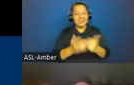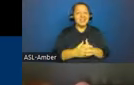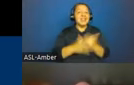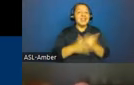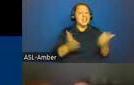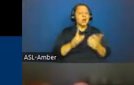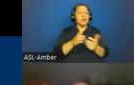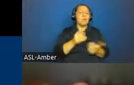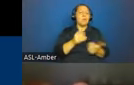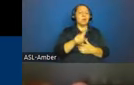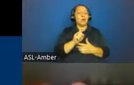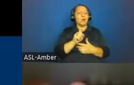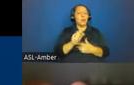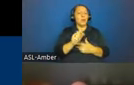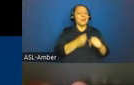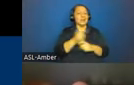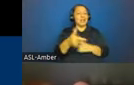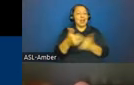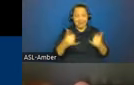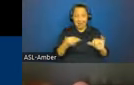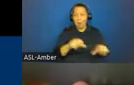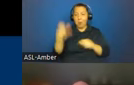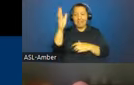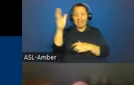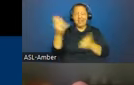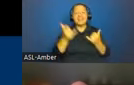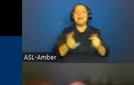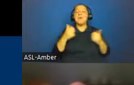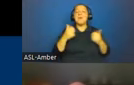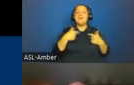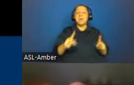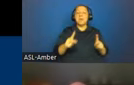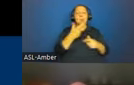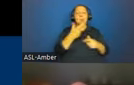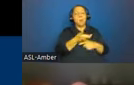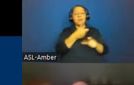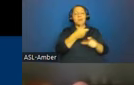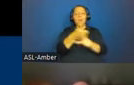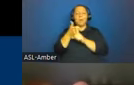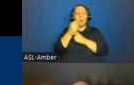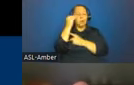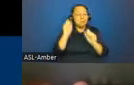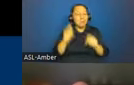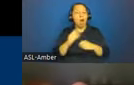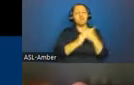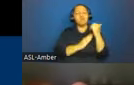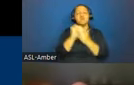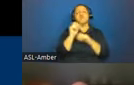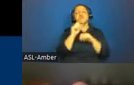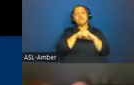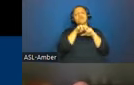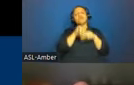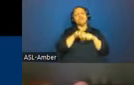hosting lectures, but now you can watch our AIA lectures from the comfort of your own home. With excellent color illustrations,